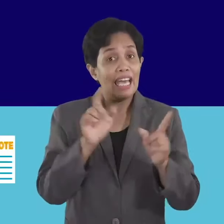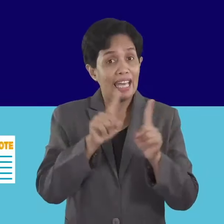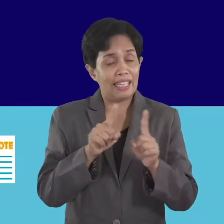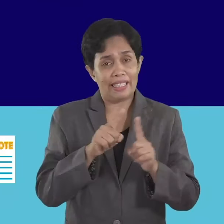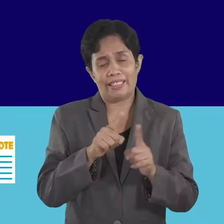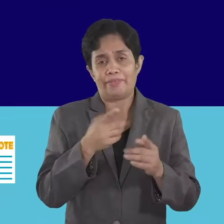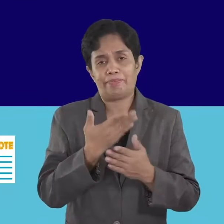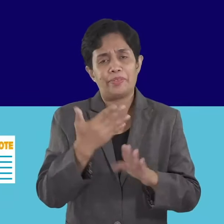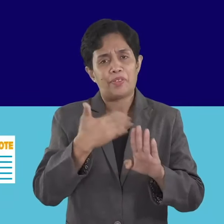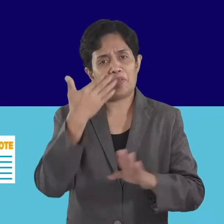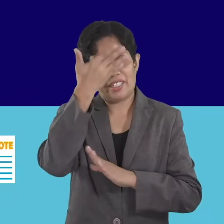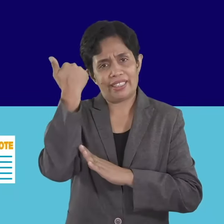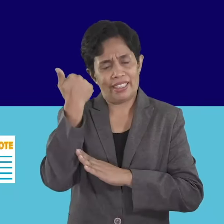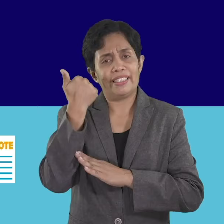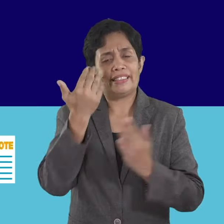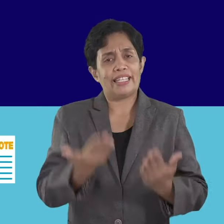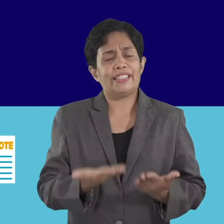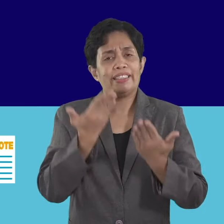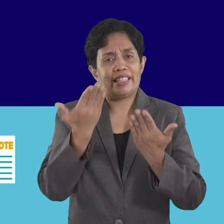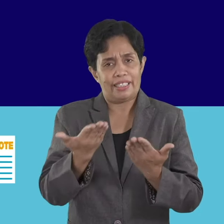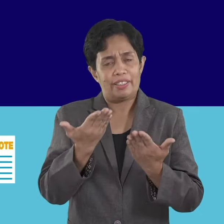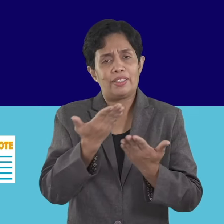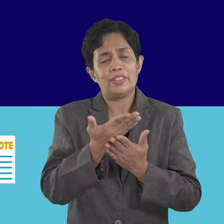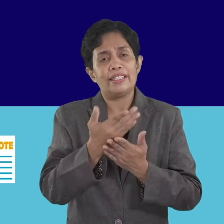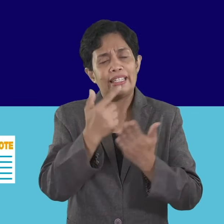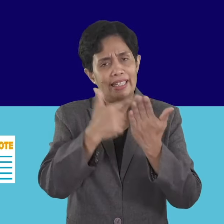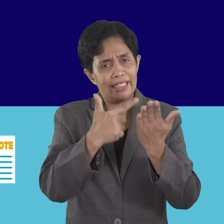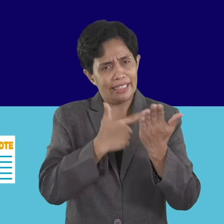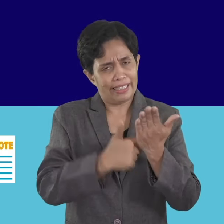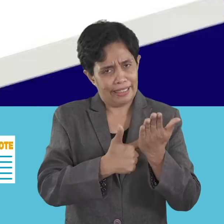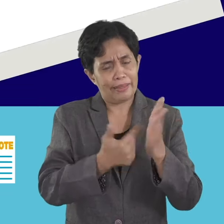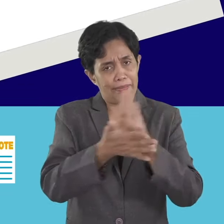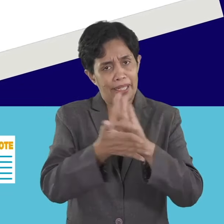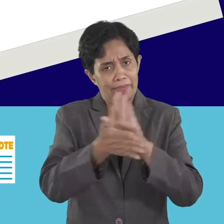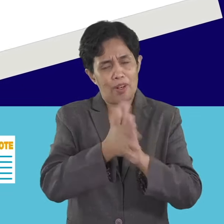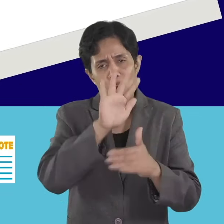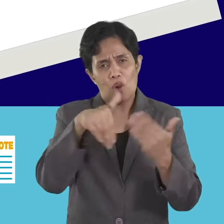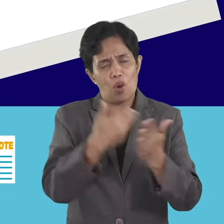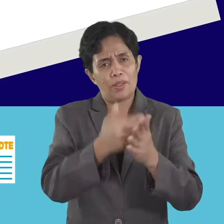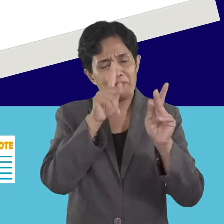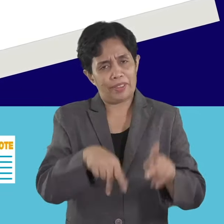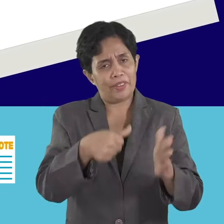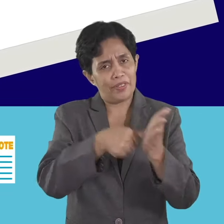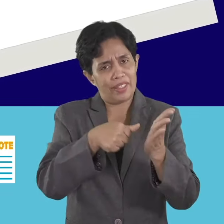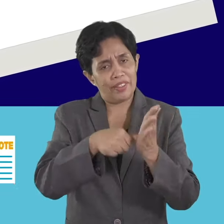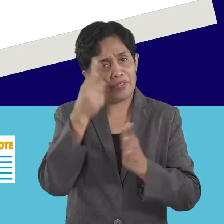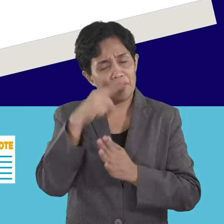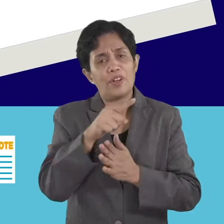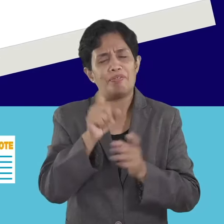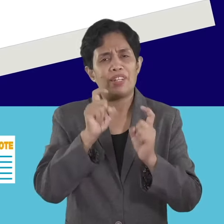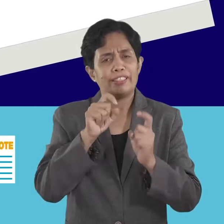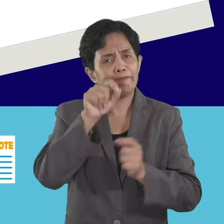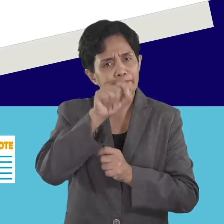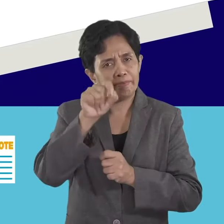And, before we forget, we suggest that you list down on a piece of paper all the persons you will vote for,